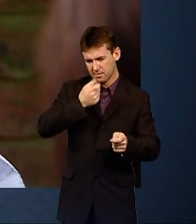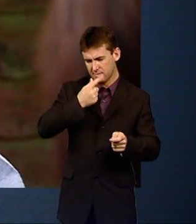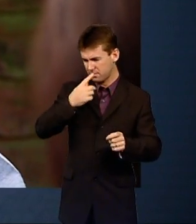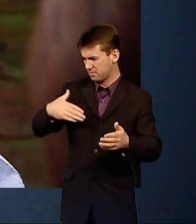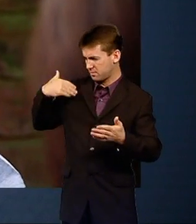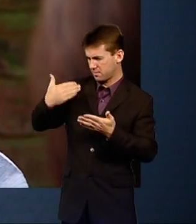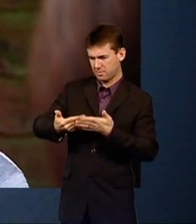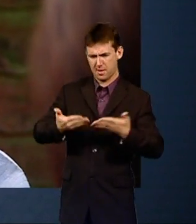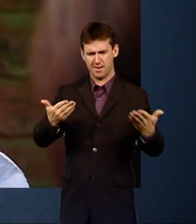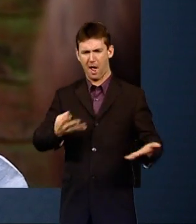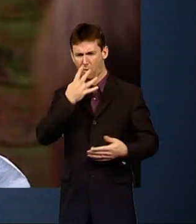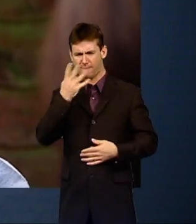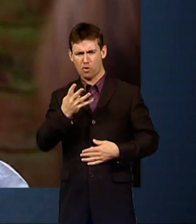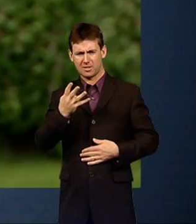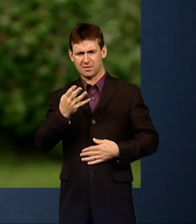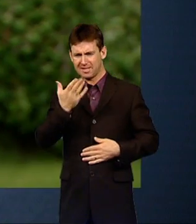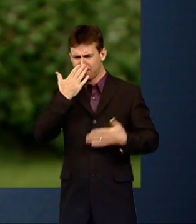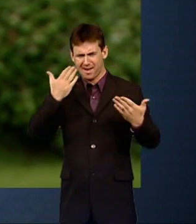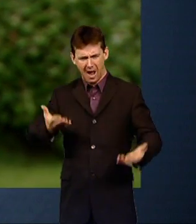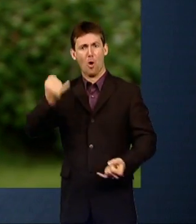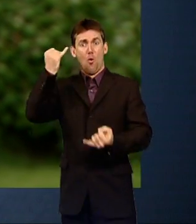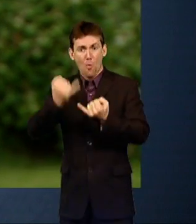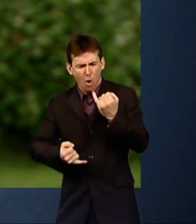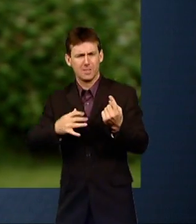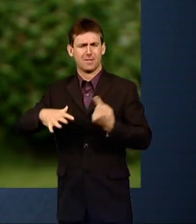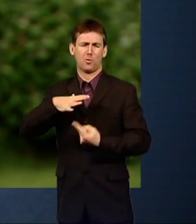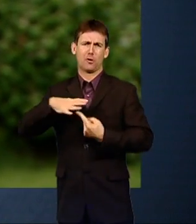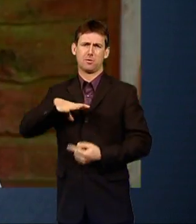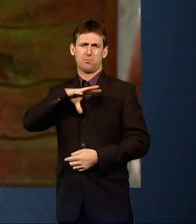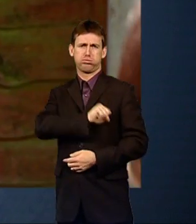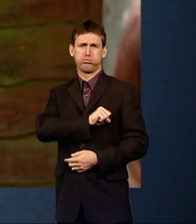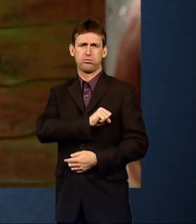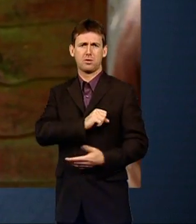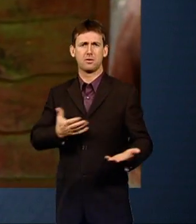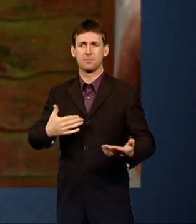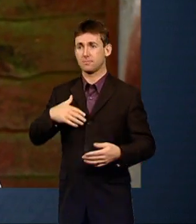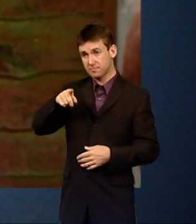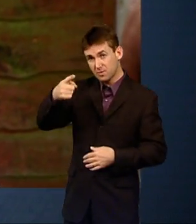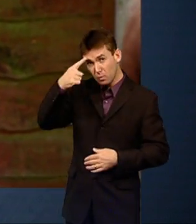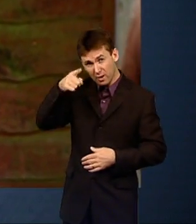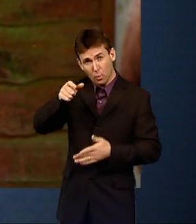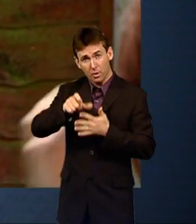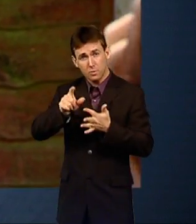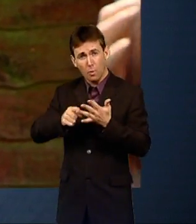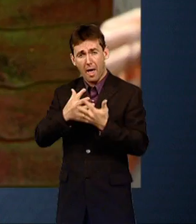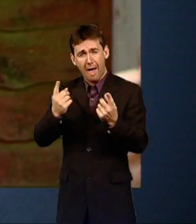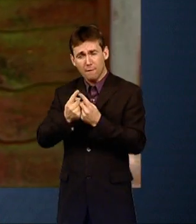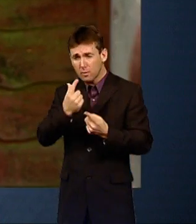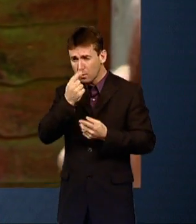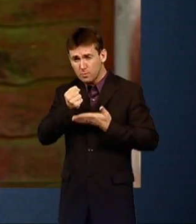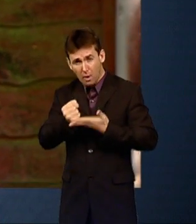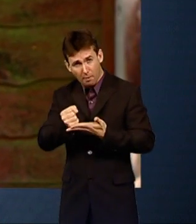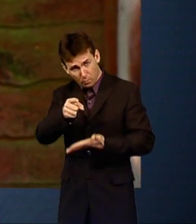it's crippling for us. Do you think you've done all you could? Well, yeah. But I think, you know, maybe...